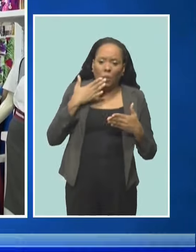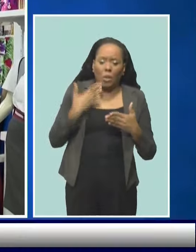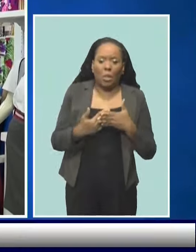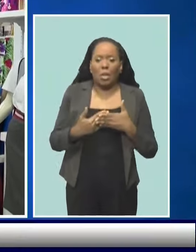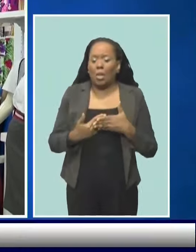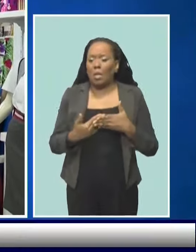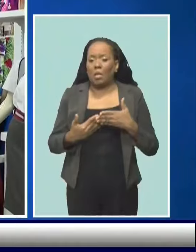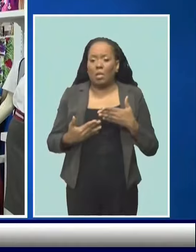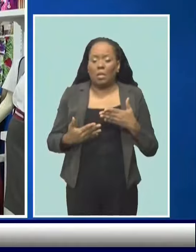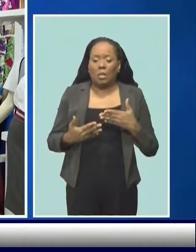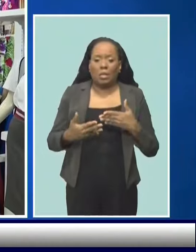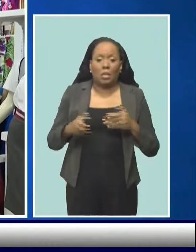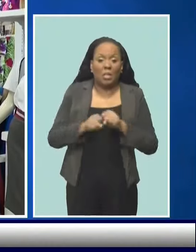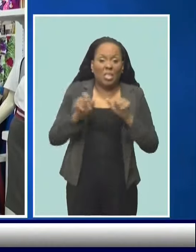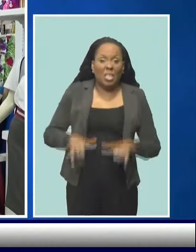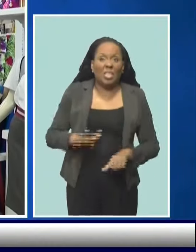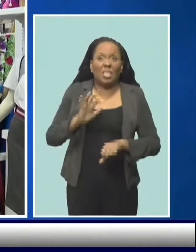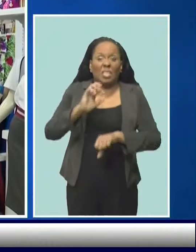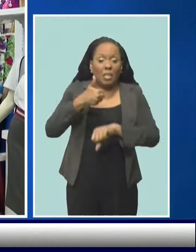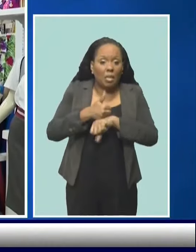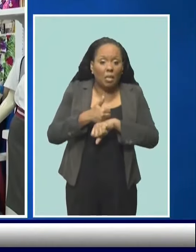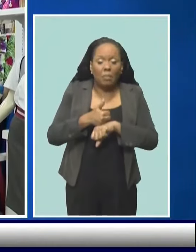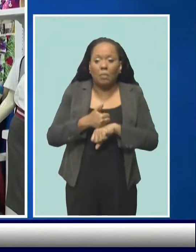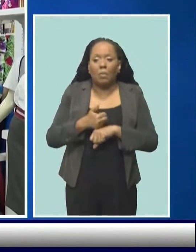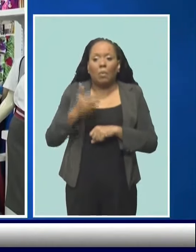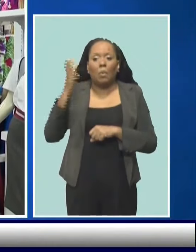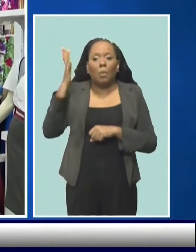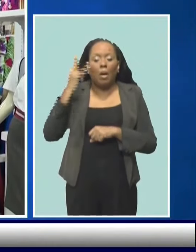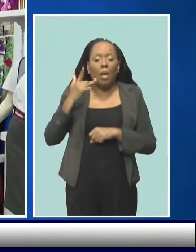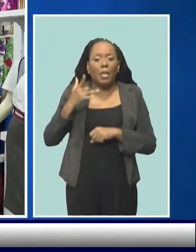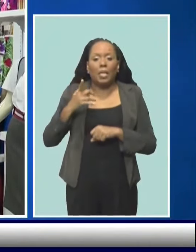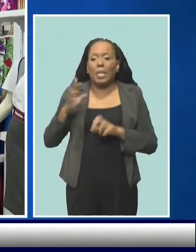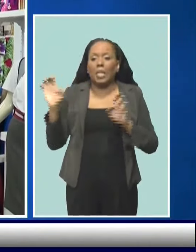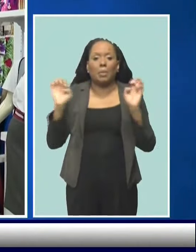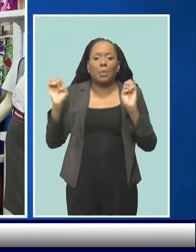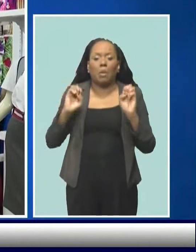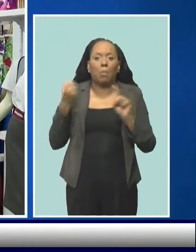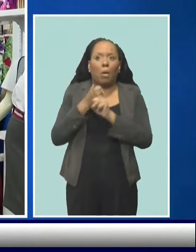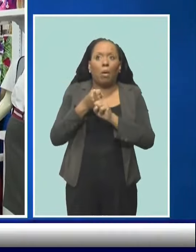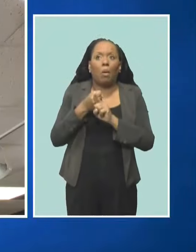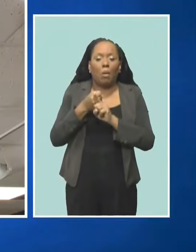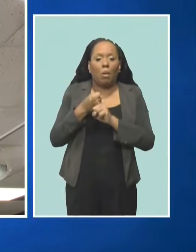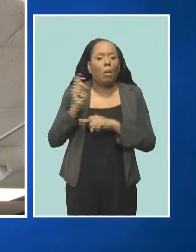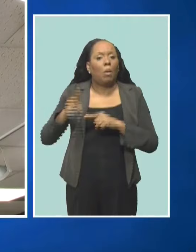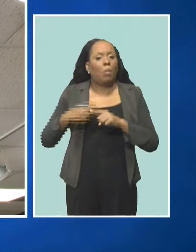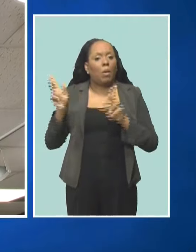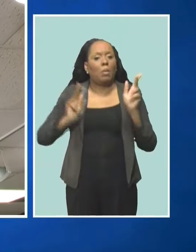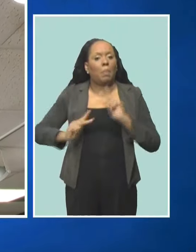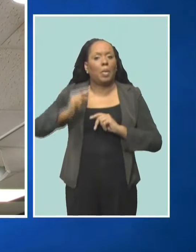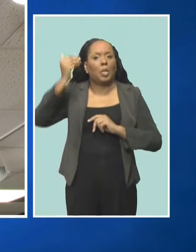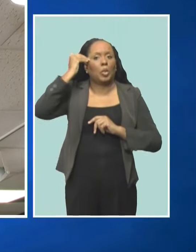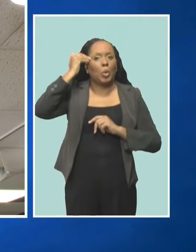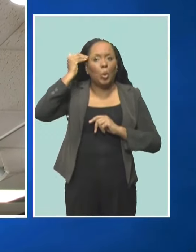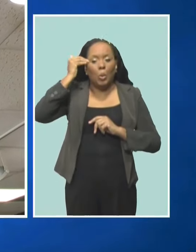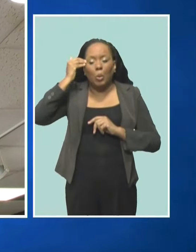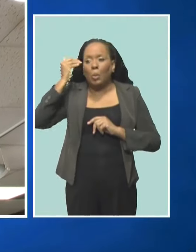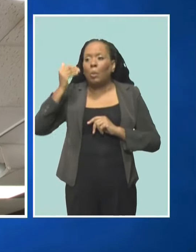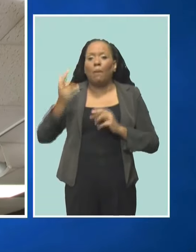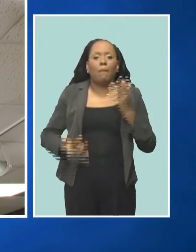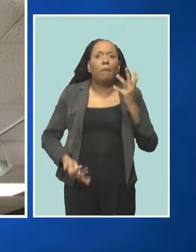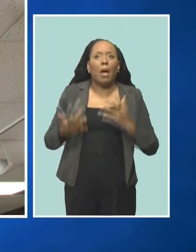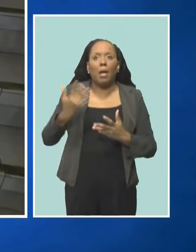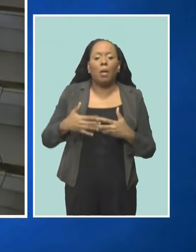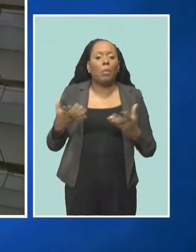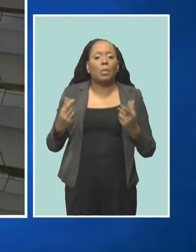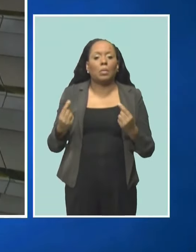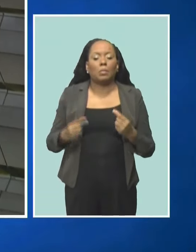So, without question, you need fire alarms. Once people can be informed there's a fire, there are several things that can be done. You